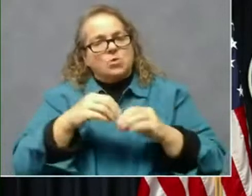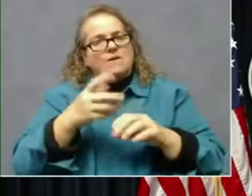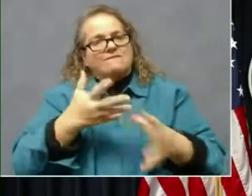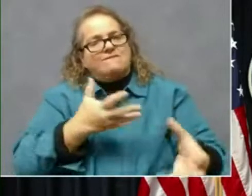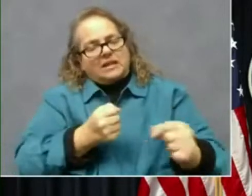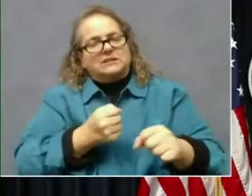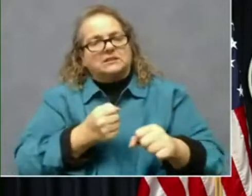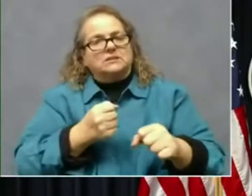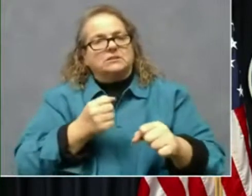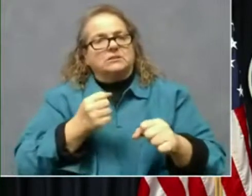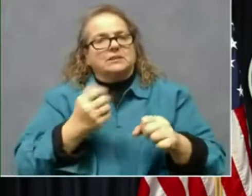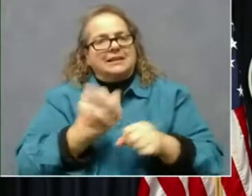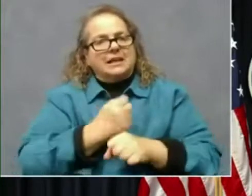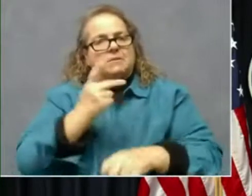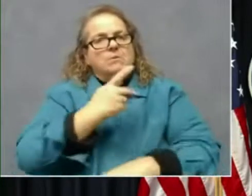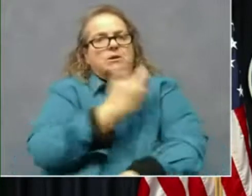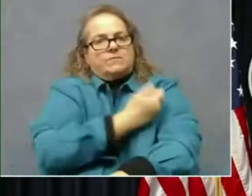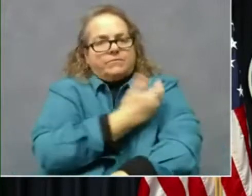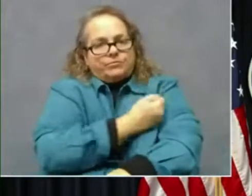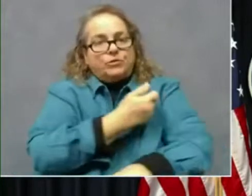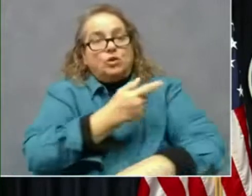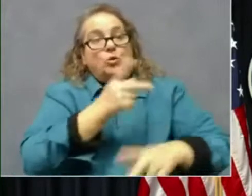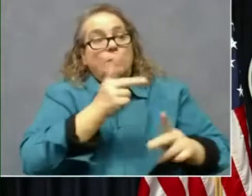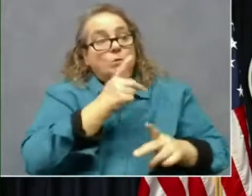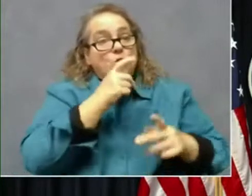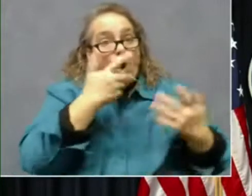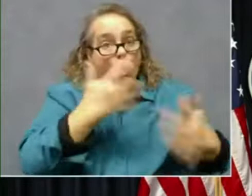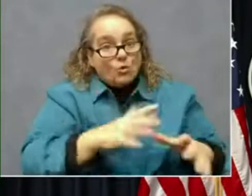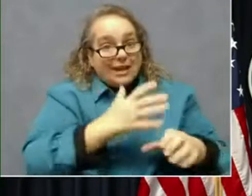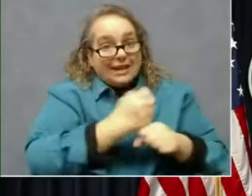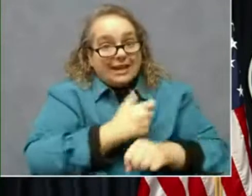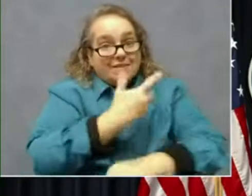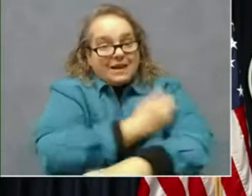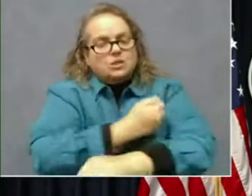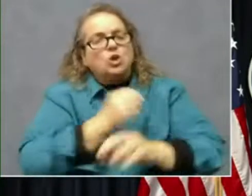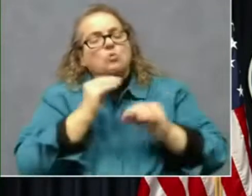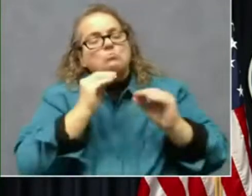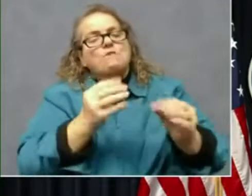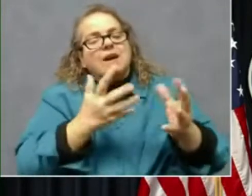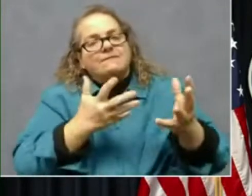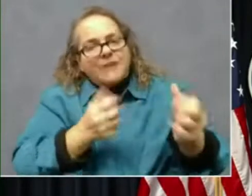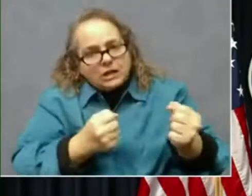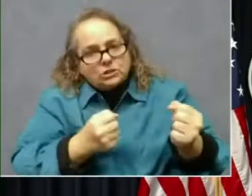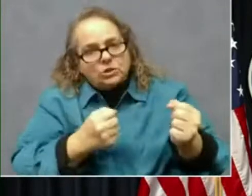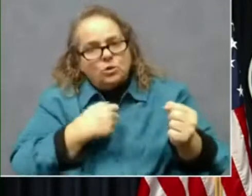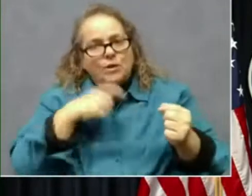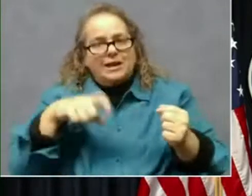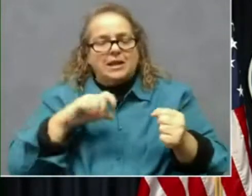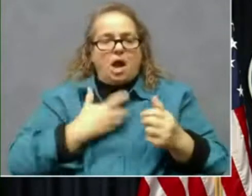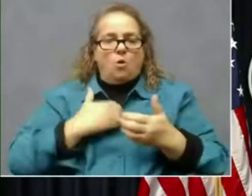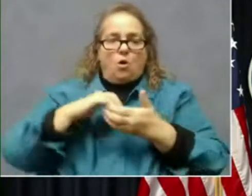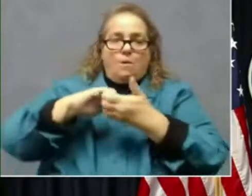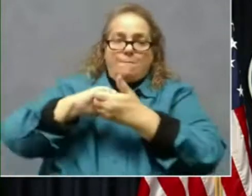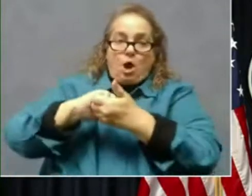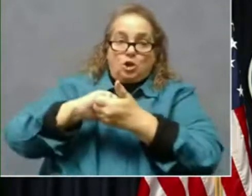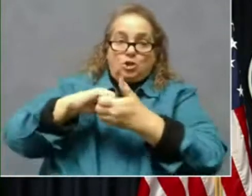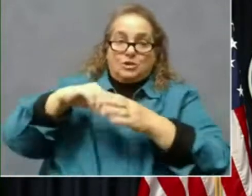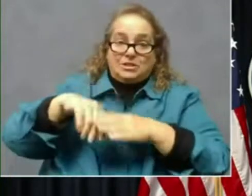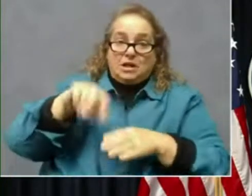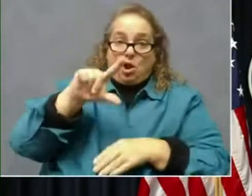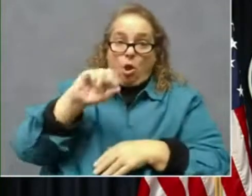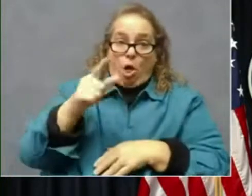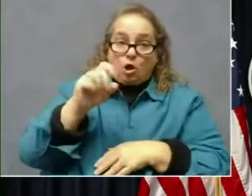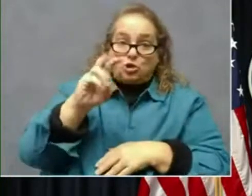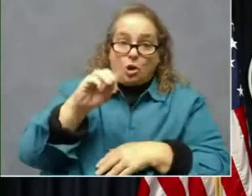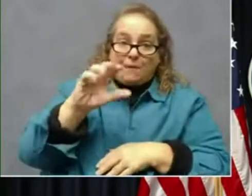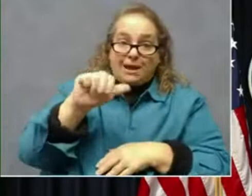the vaccine to move faster. We need our partners in long-term care to move faster. So today